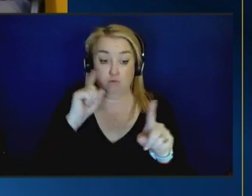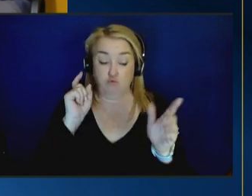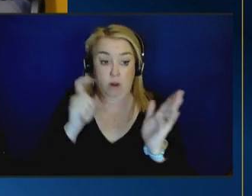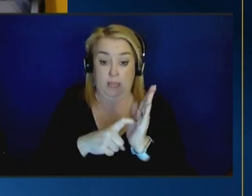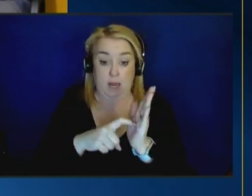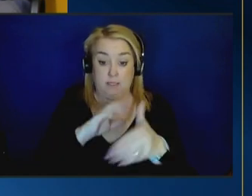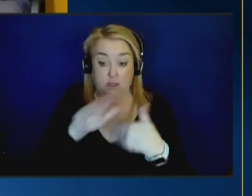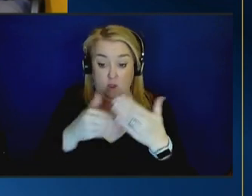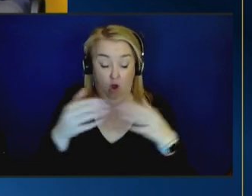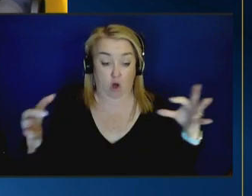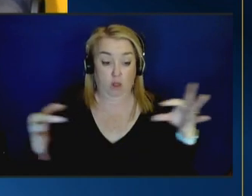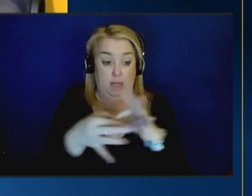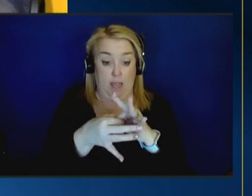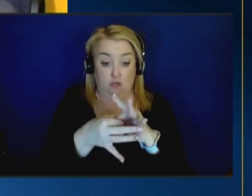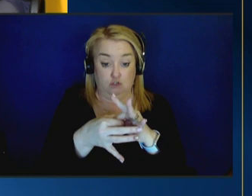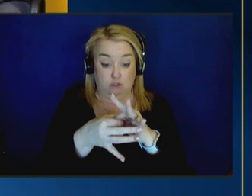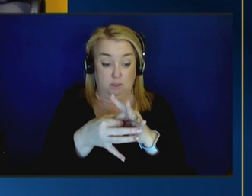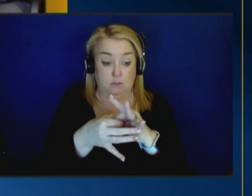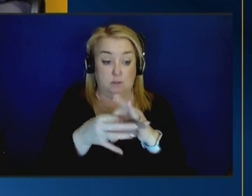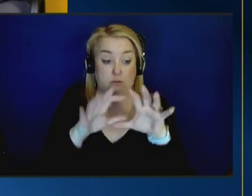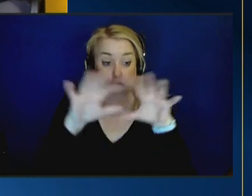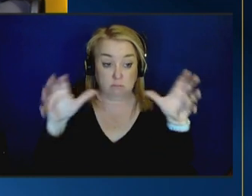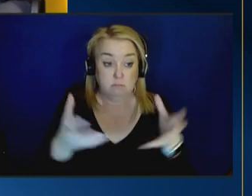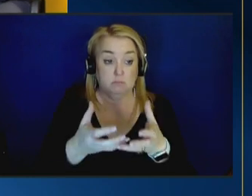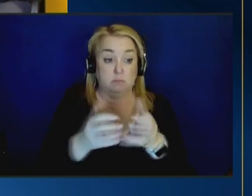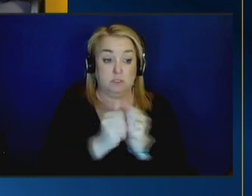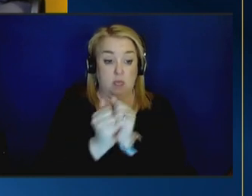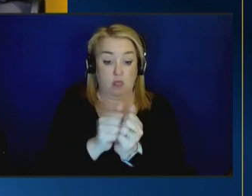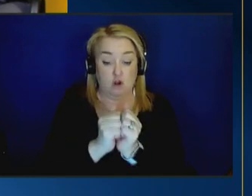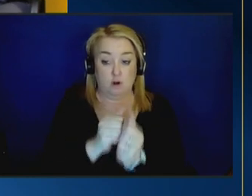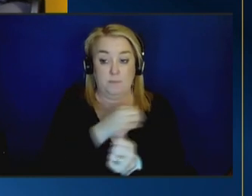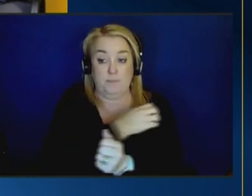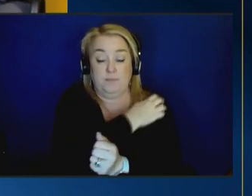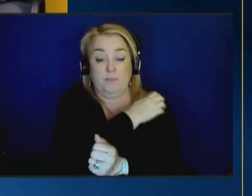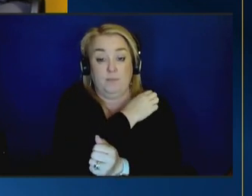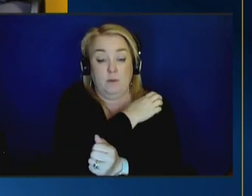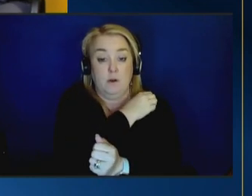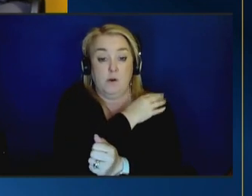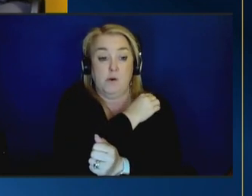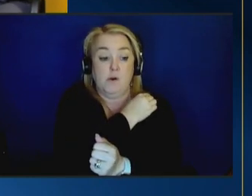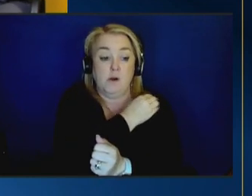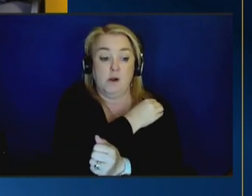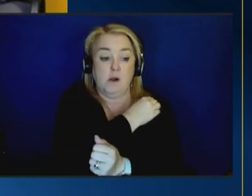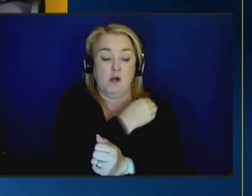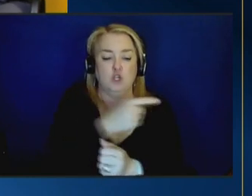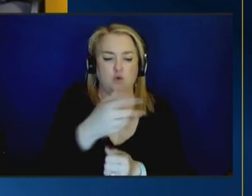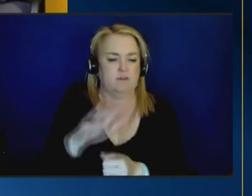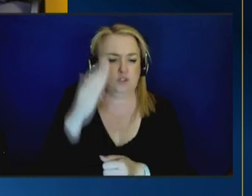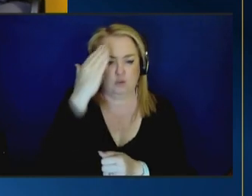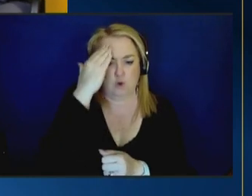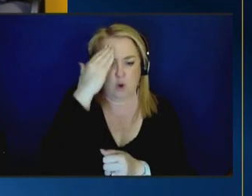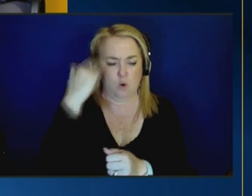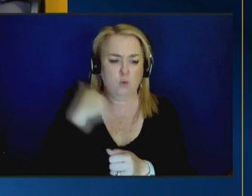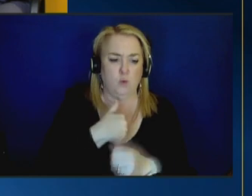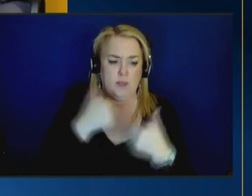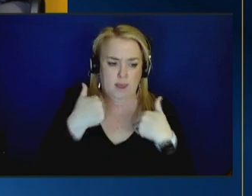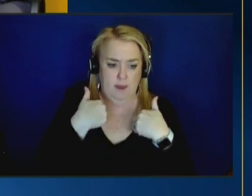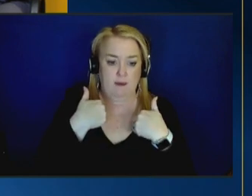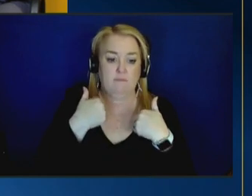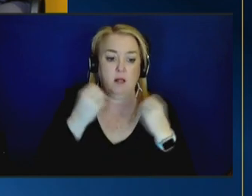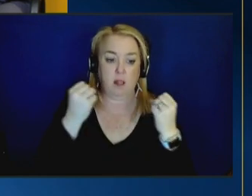all have connections and belong belong together so as you all know we've got significant disparities